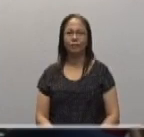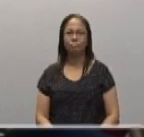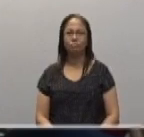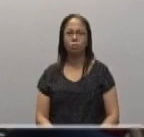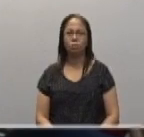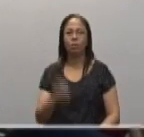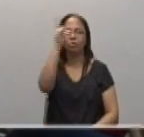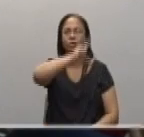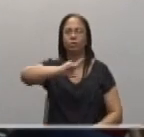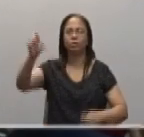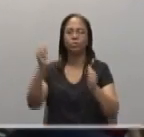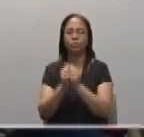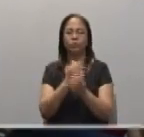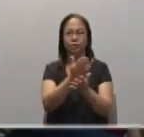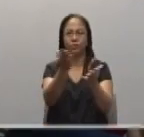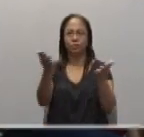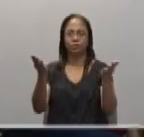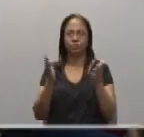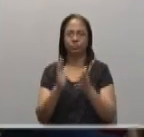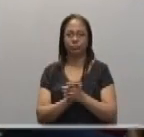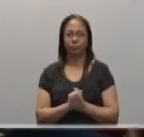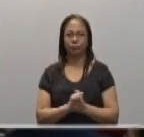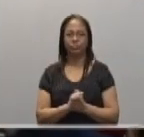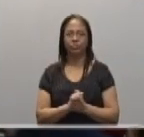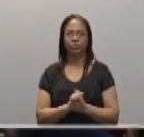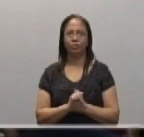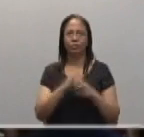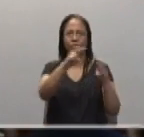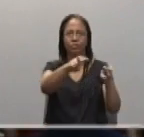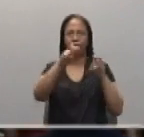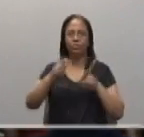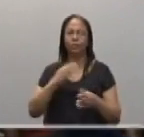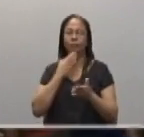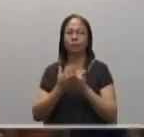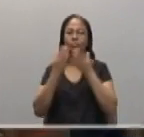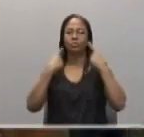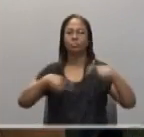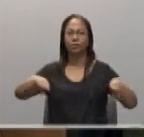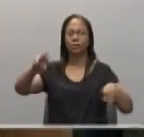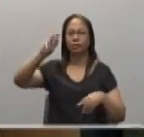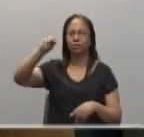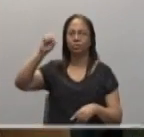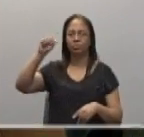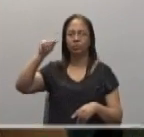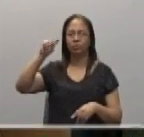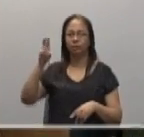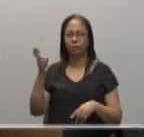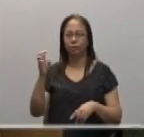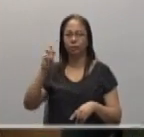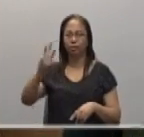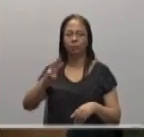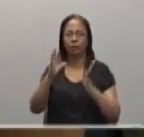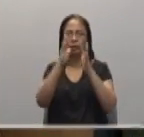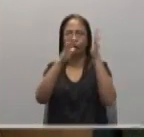The Lord be with you. And with your spirit. A reading from the Holy Gospel according to